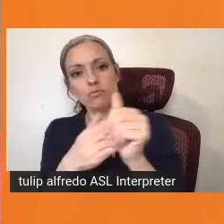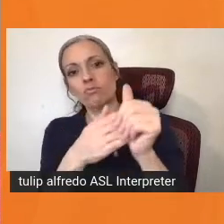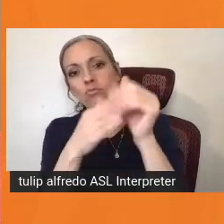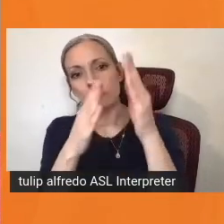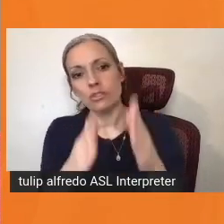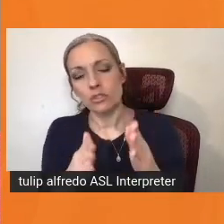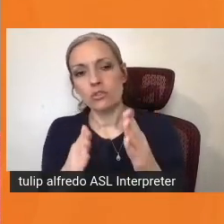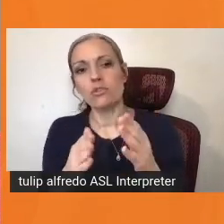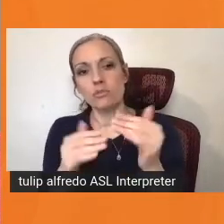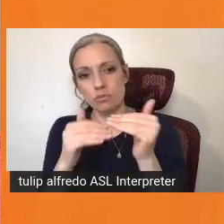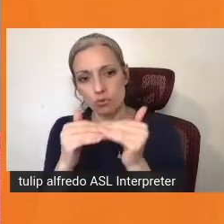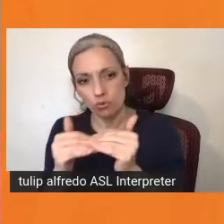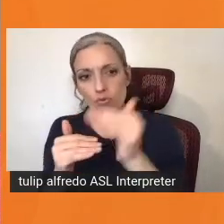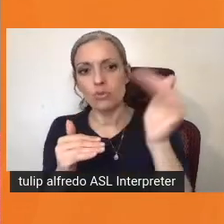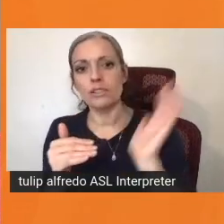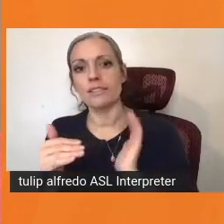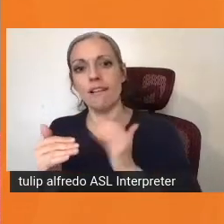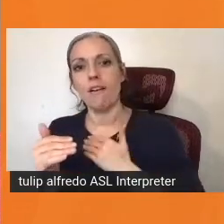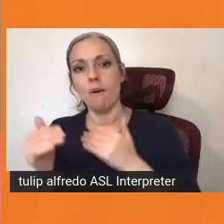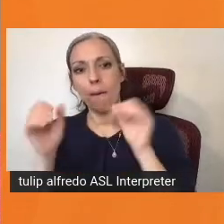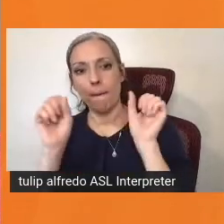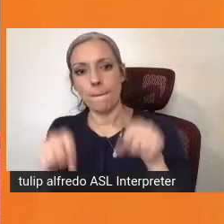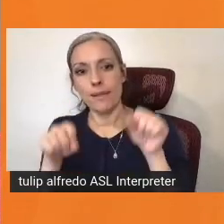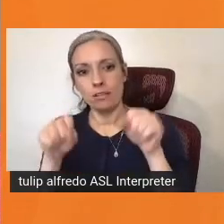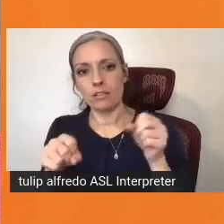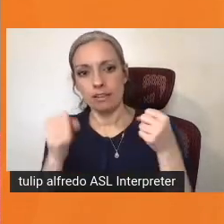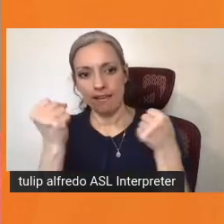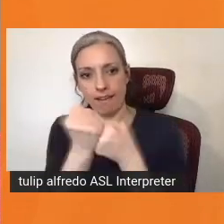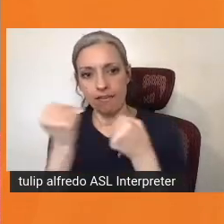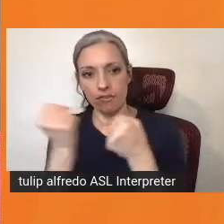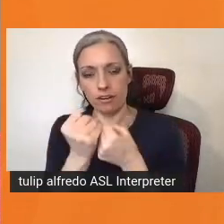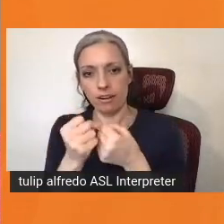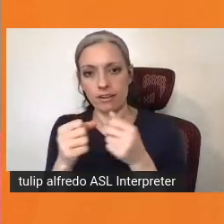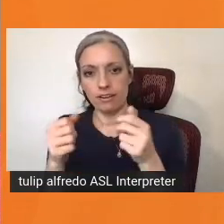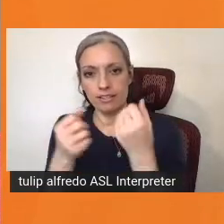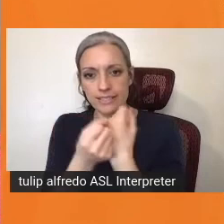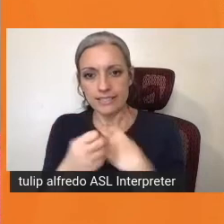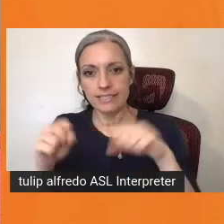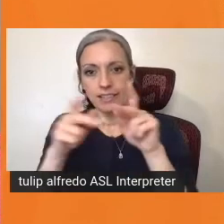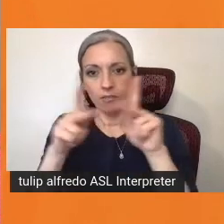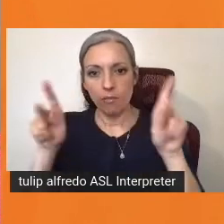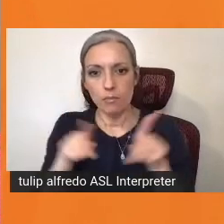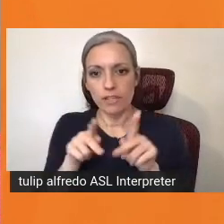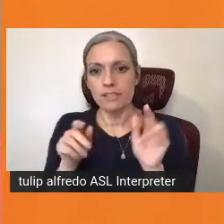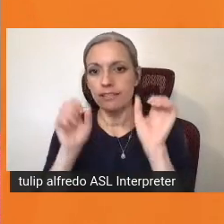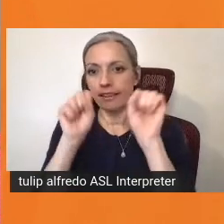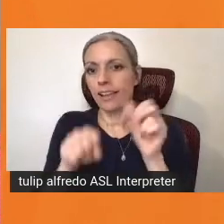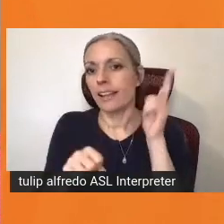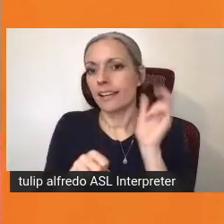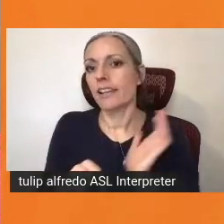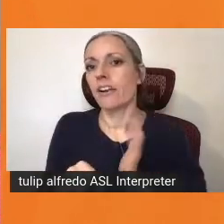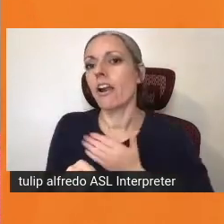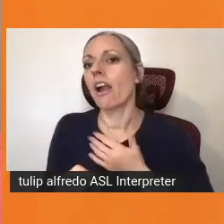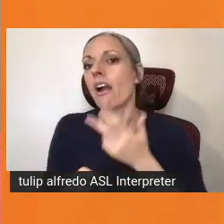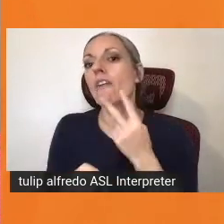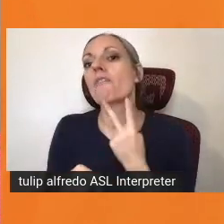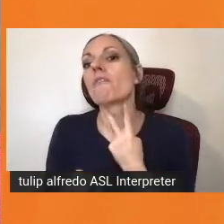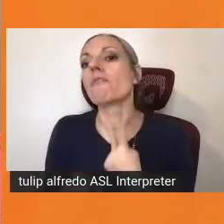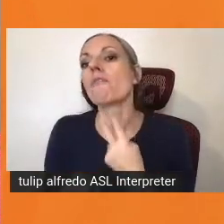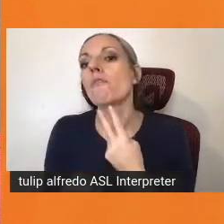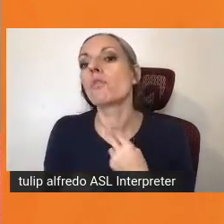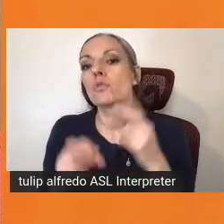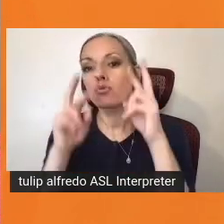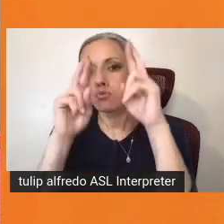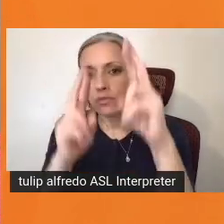our ability to advocate a safe place where our voices are truly heard and respected. For those who desire